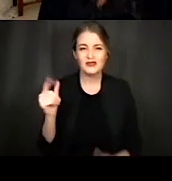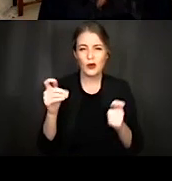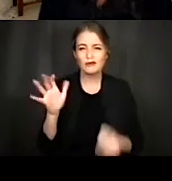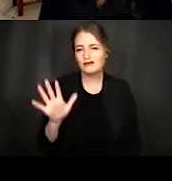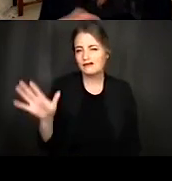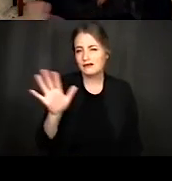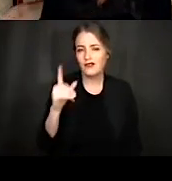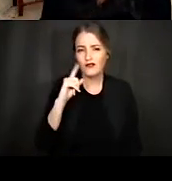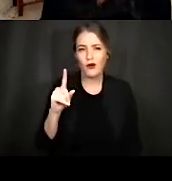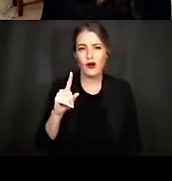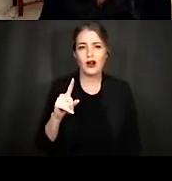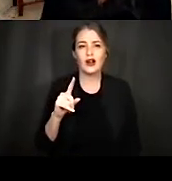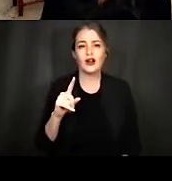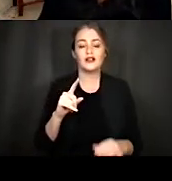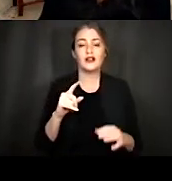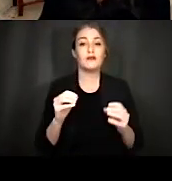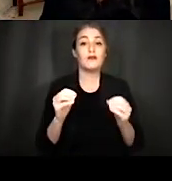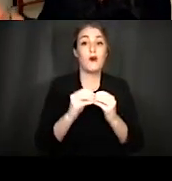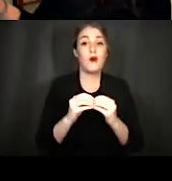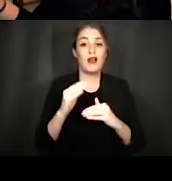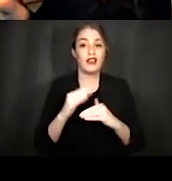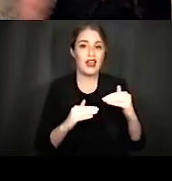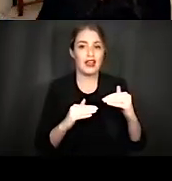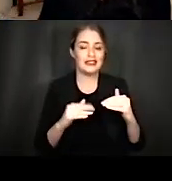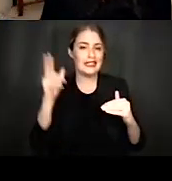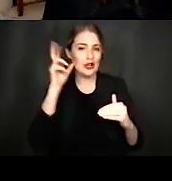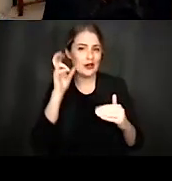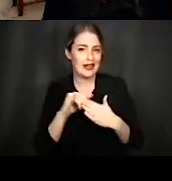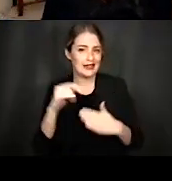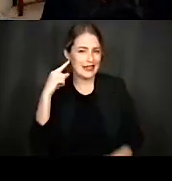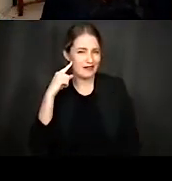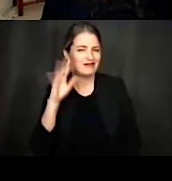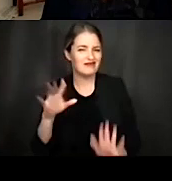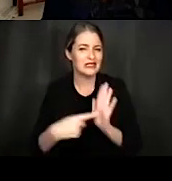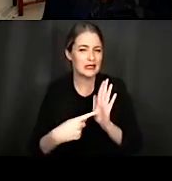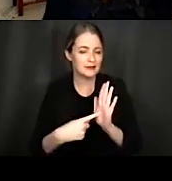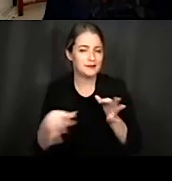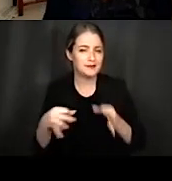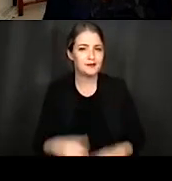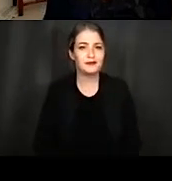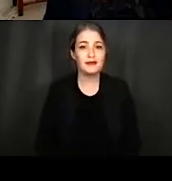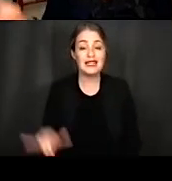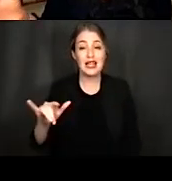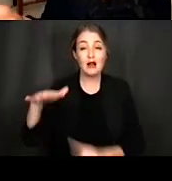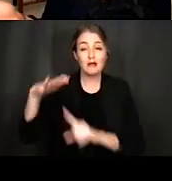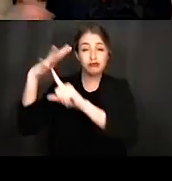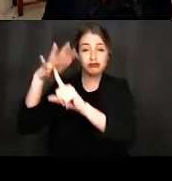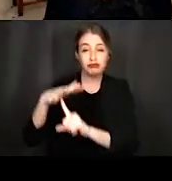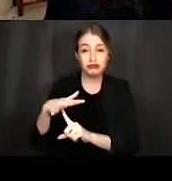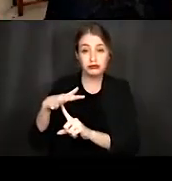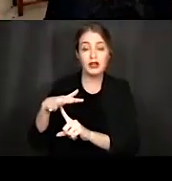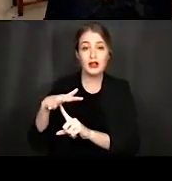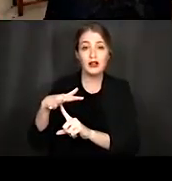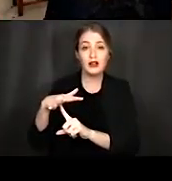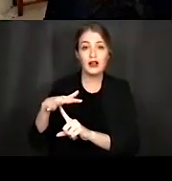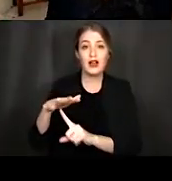orders of magnitude greater than hearing that that sound is. So for example, the sound of a helicopter is five orders